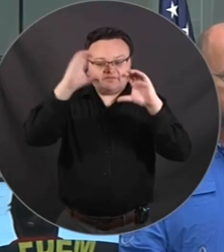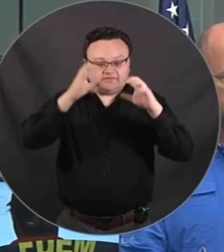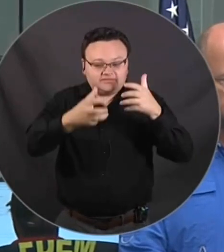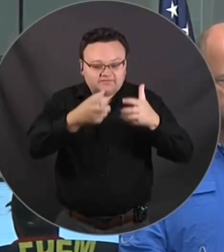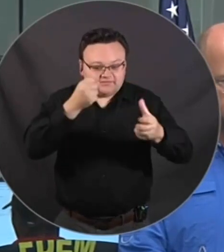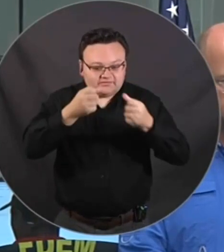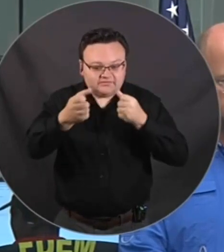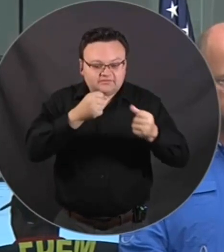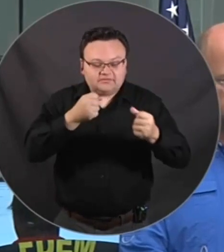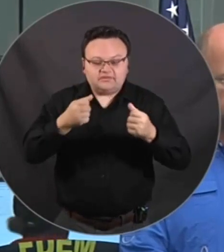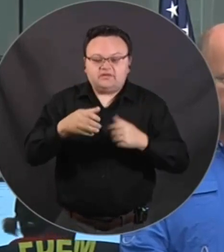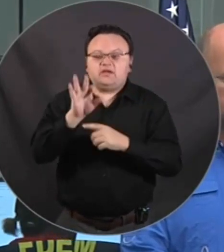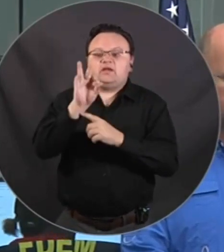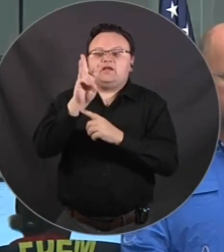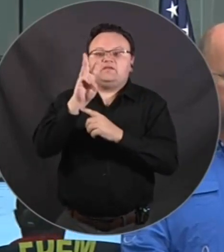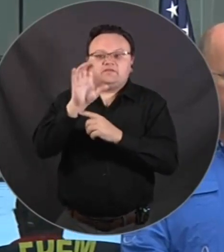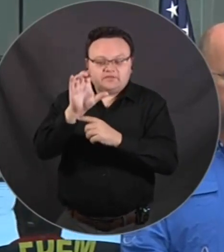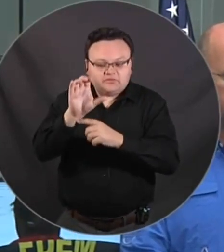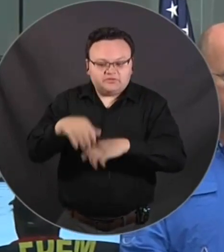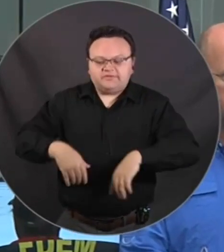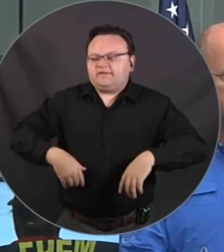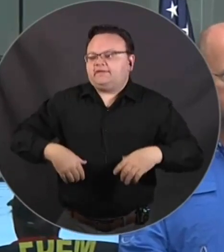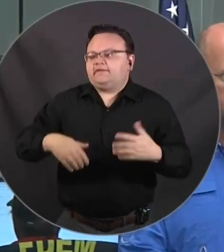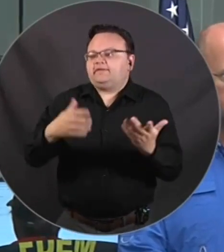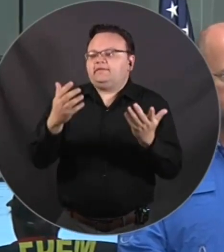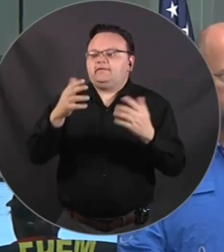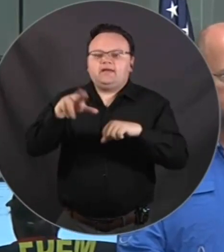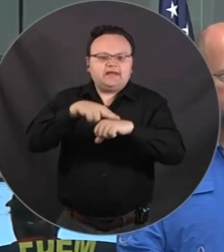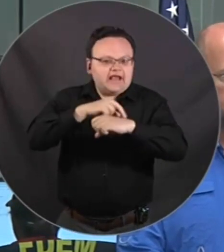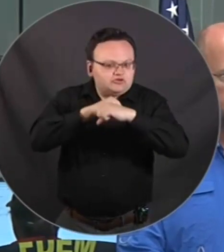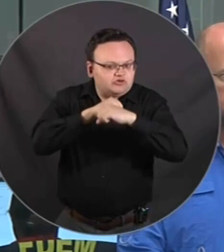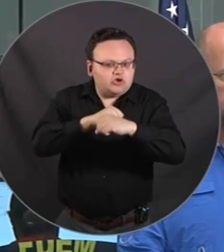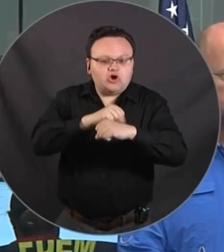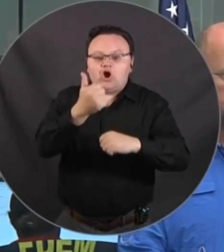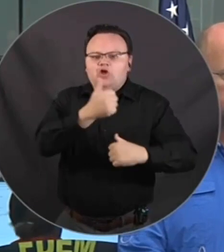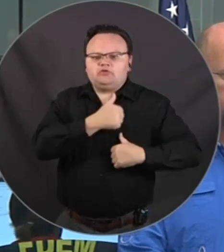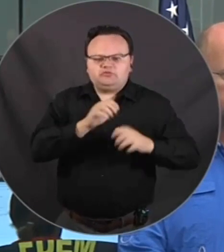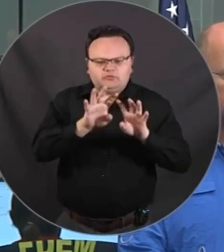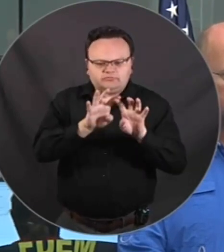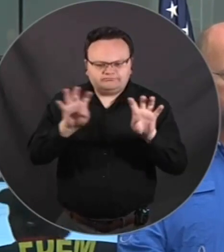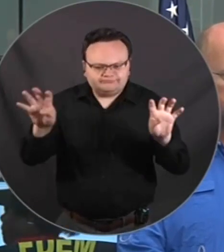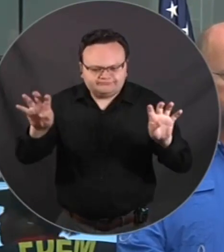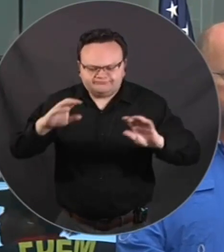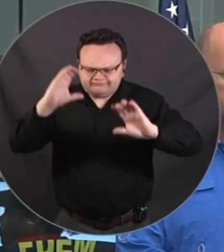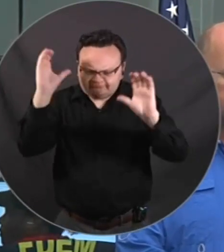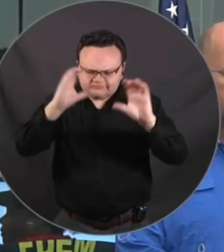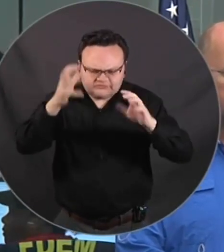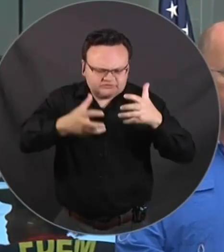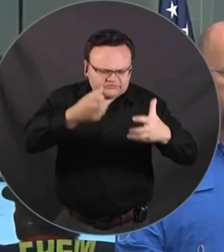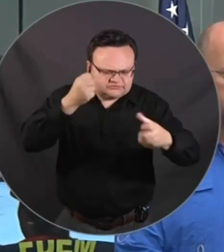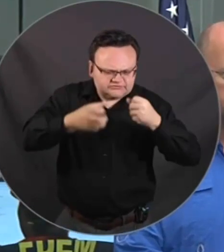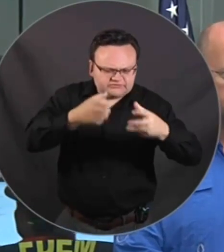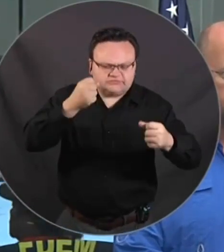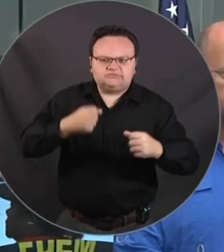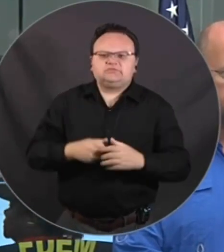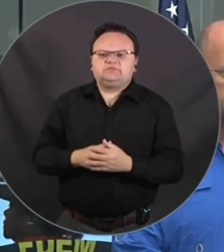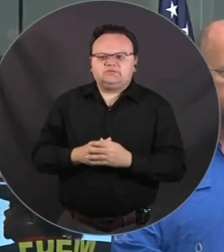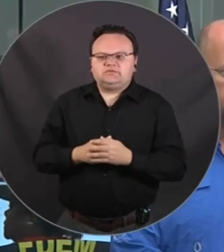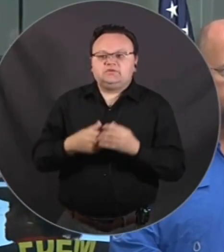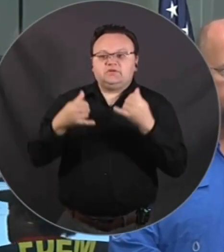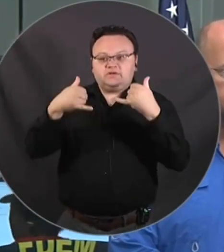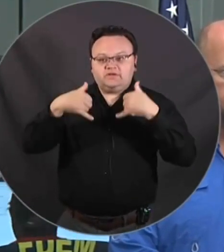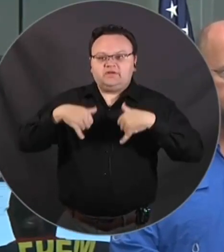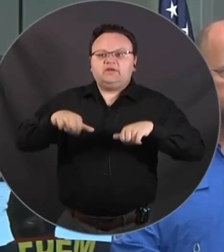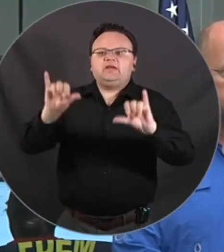Guard, Florida Fish and Wildlife, Florida State Guard have been involved in search and rescue efforts. There's still reports